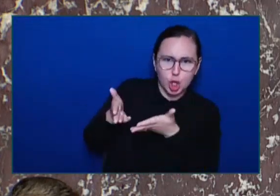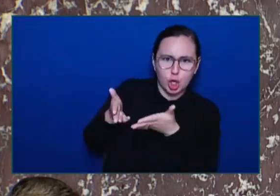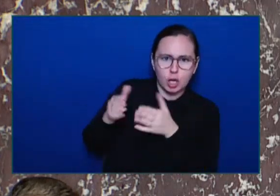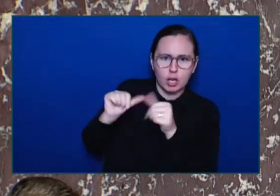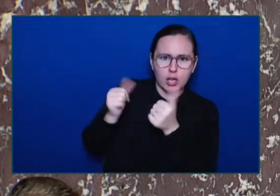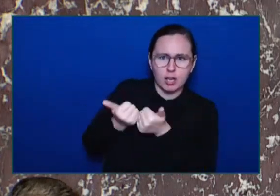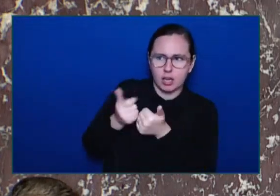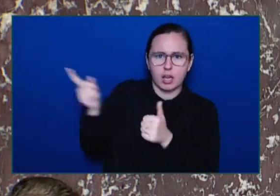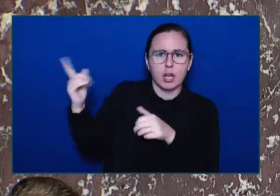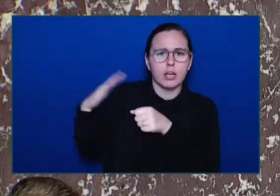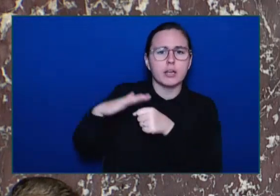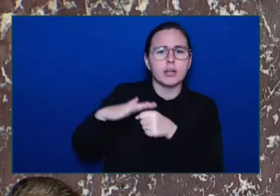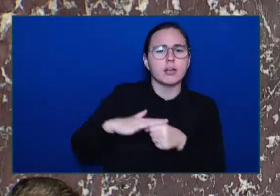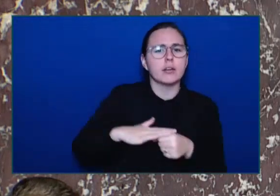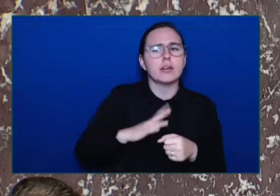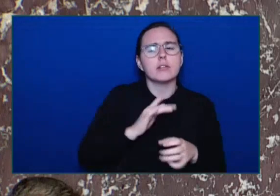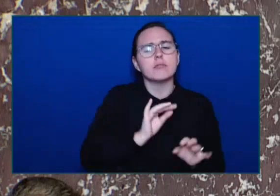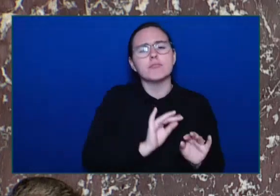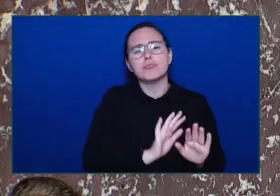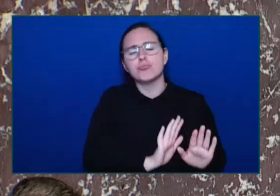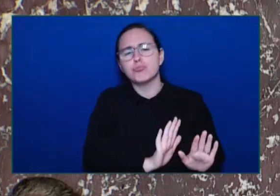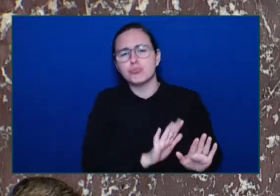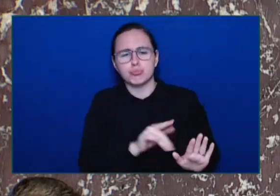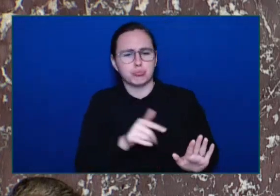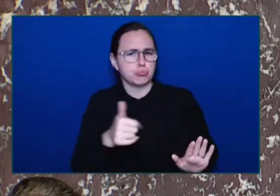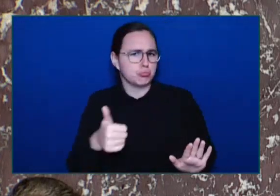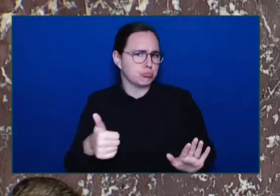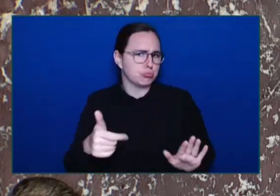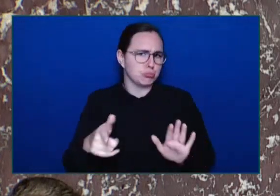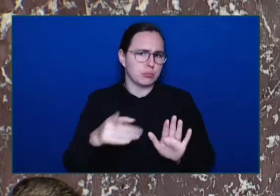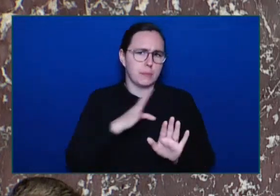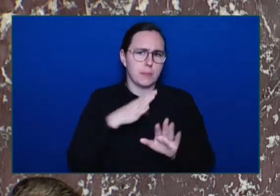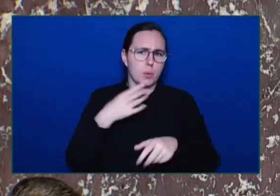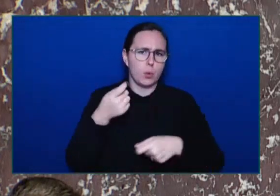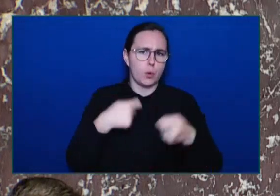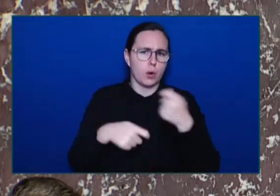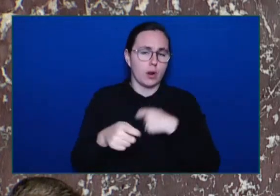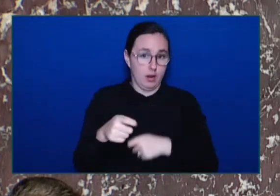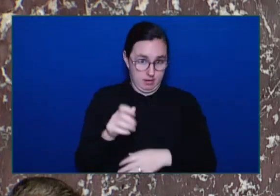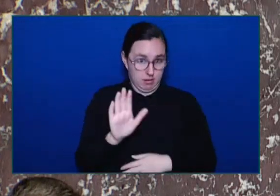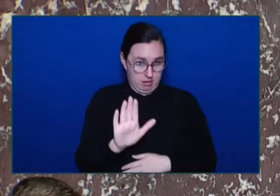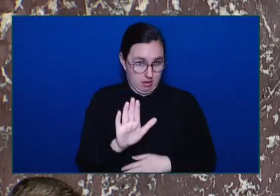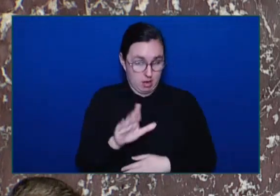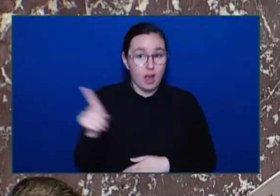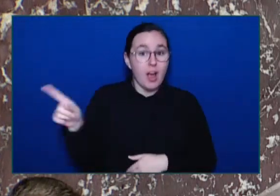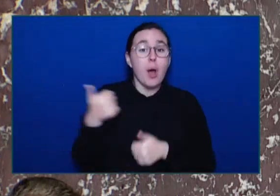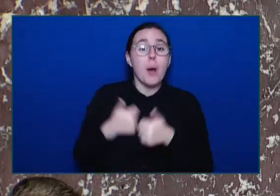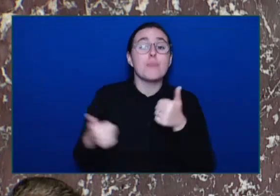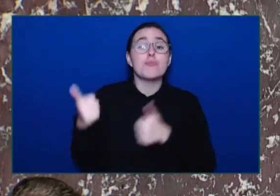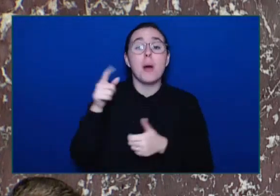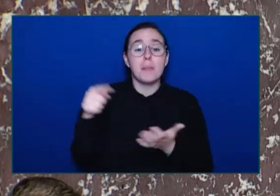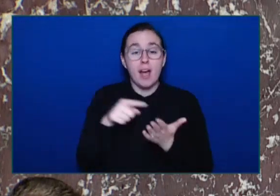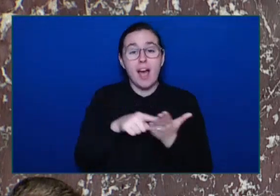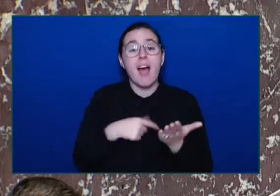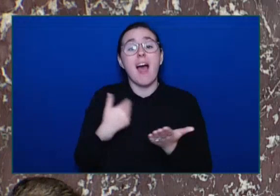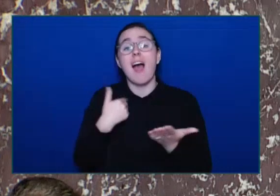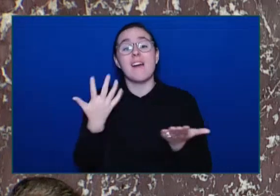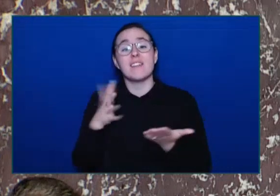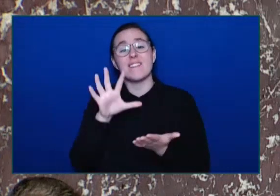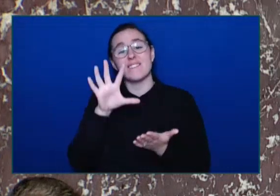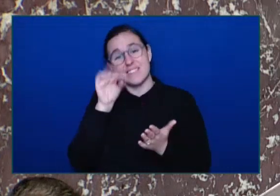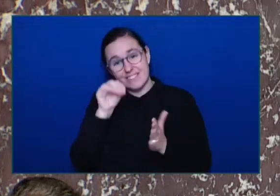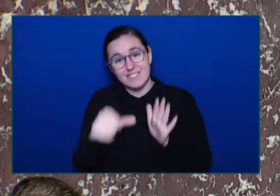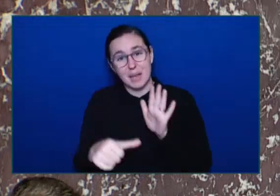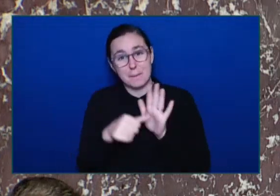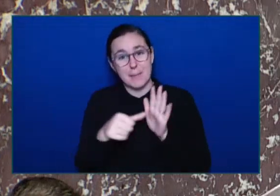Speaker, how can the Premier In light of this 50-page report Still stand in this house And try to say that the firing of the board Had nothing